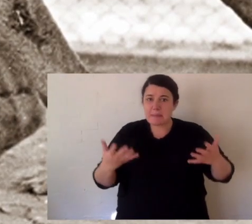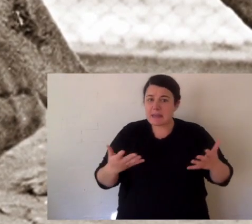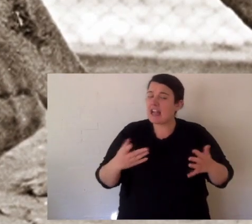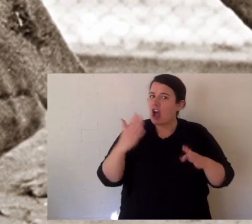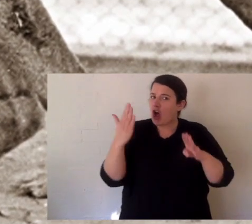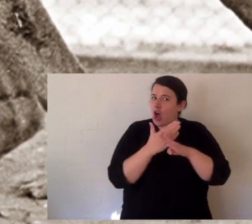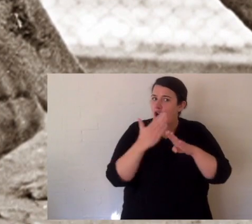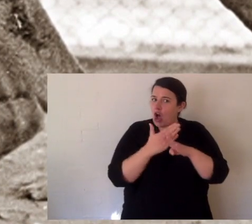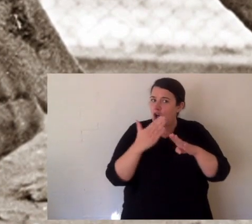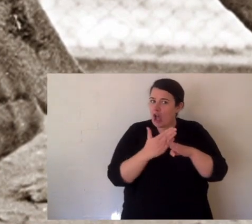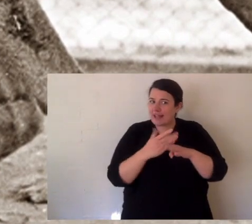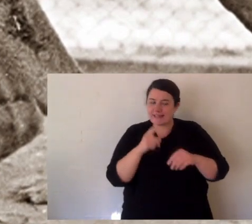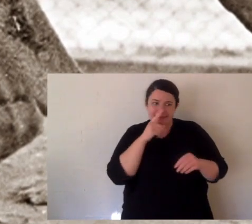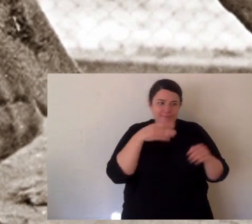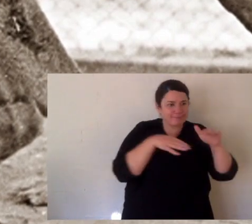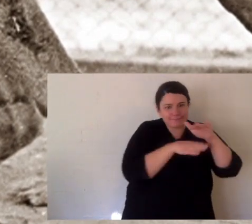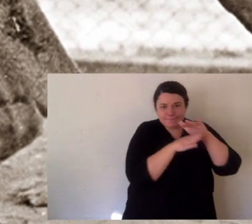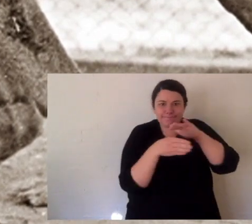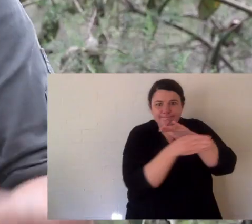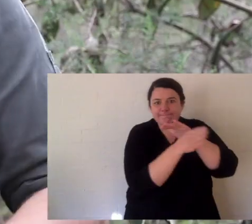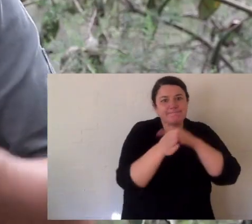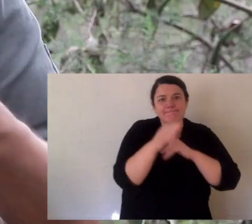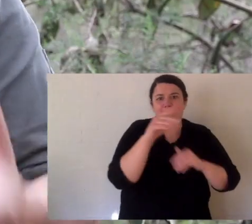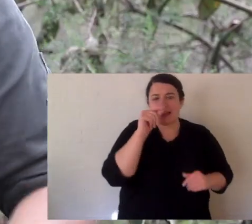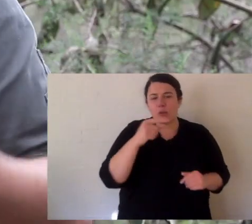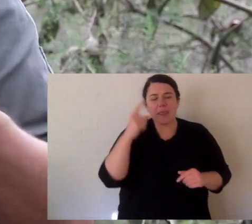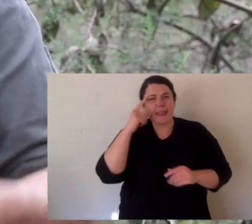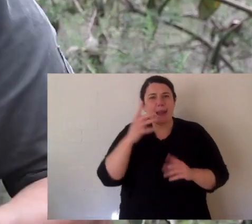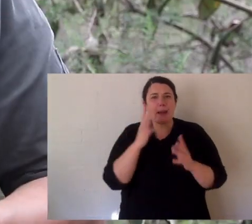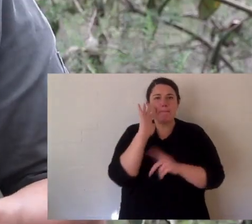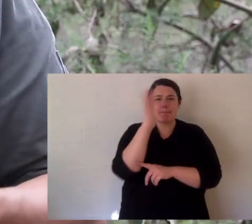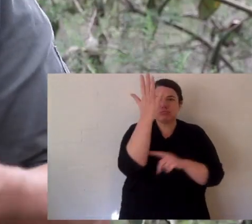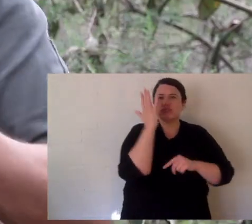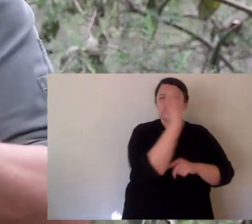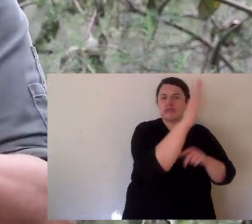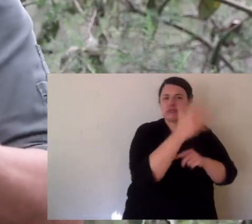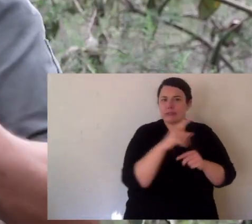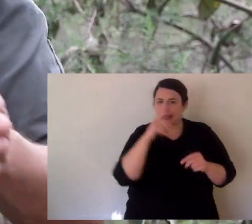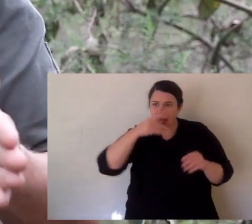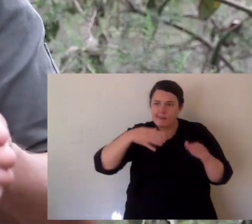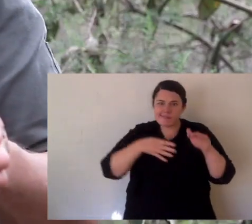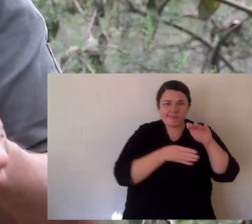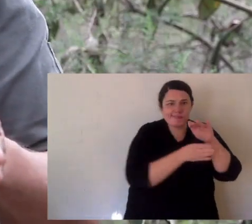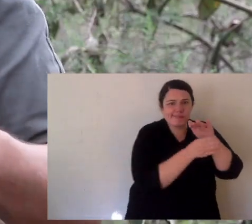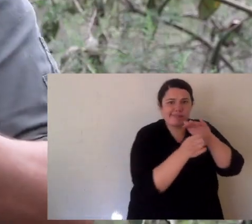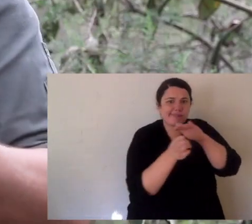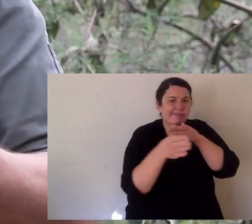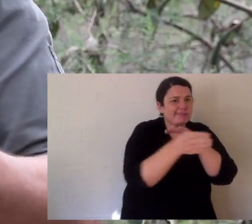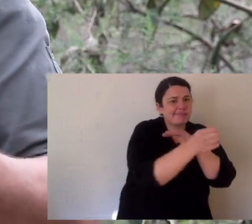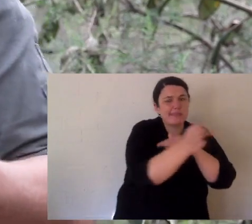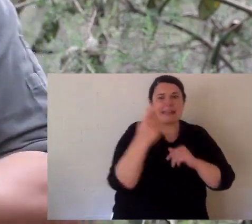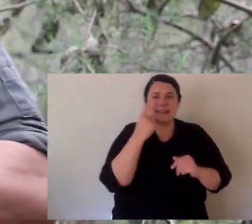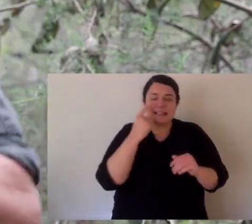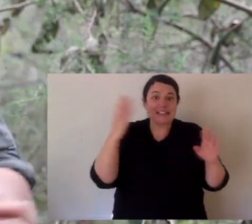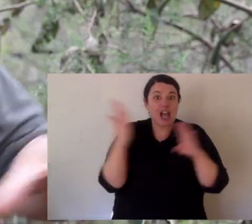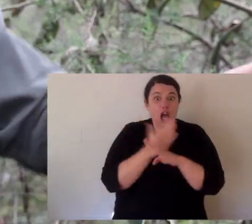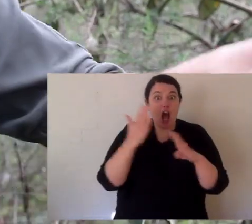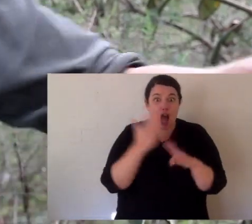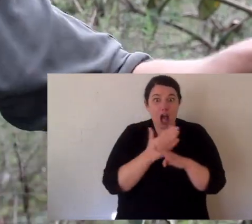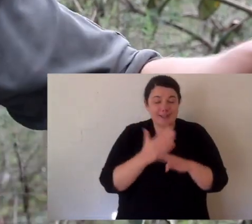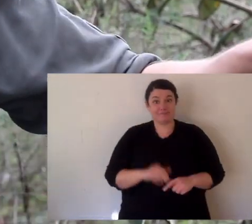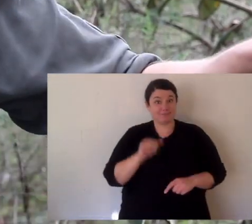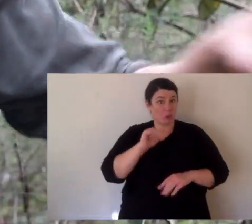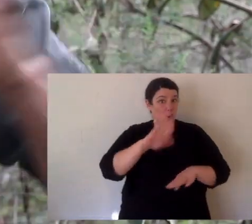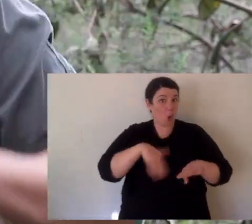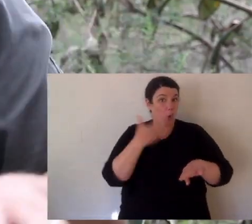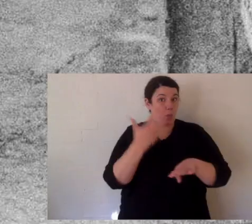they use those stripes probably for a bit of camouflage. It's not really well known but it's quite disruptive. Those stripes you think about them walking